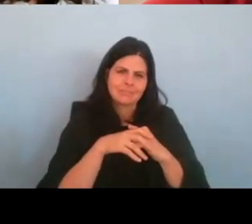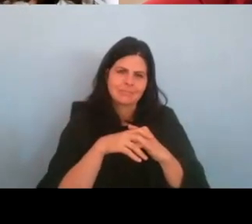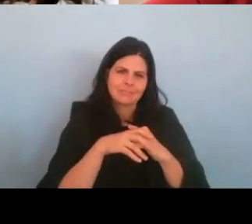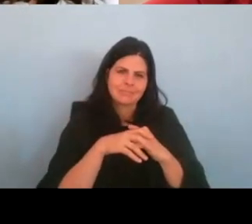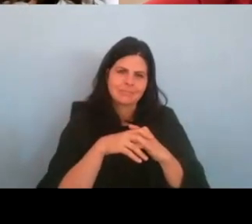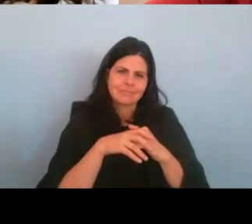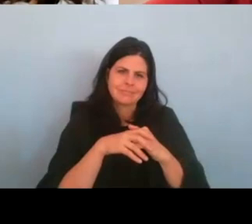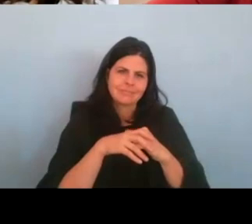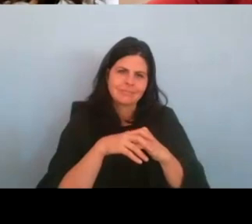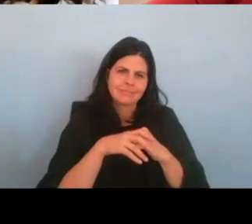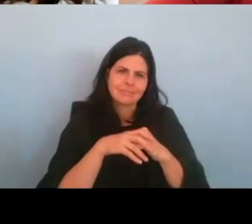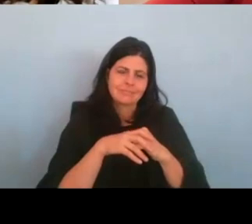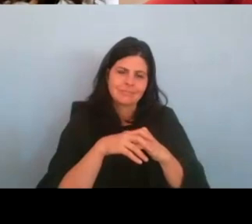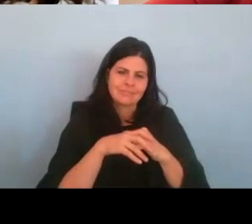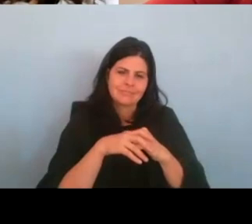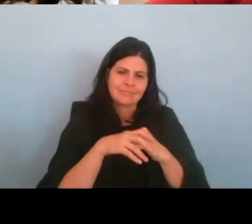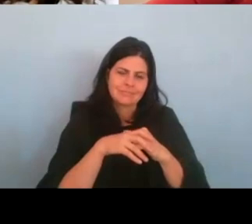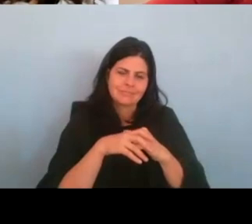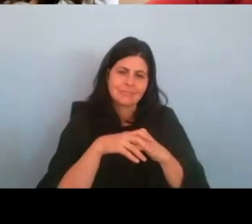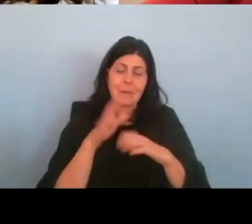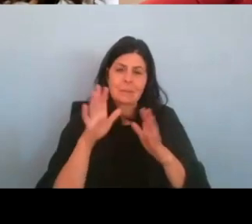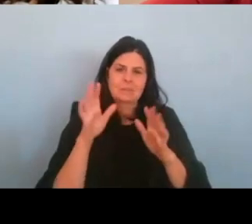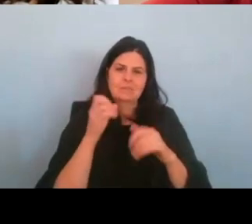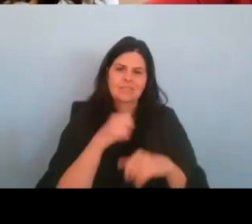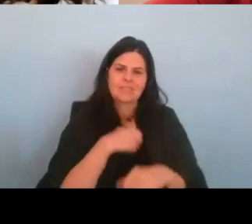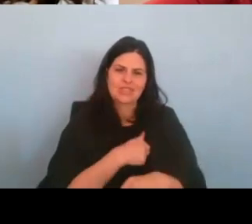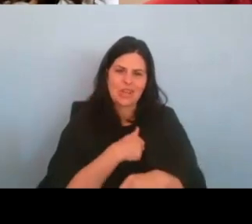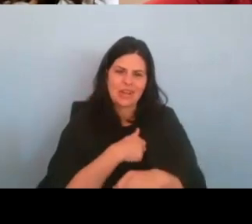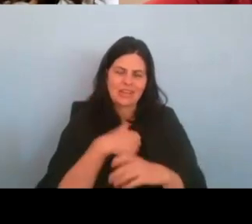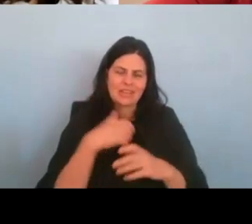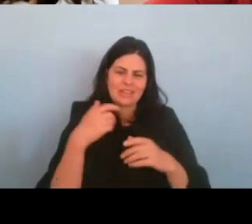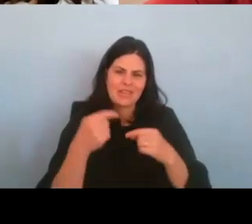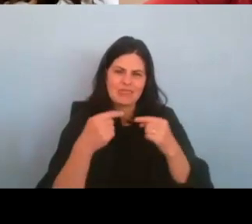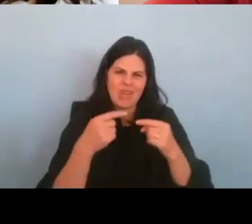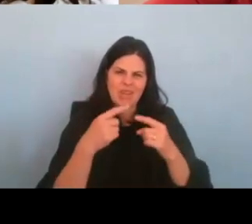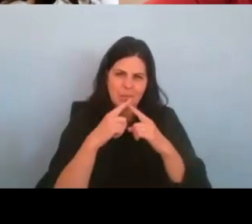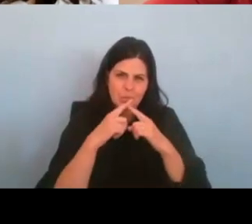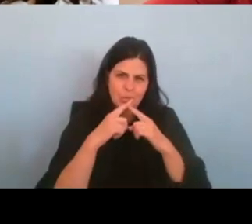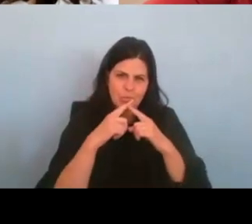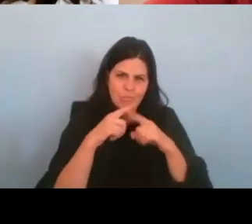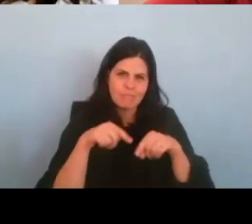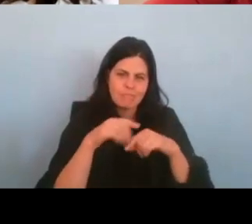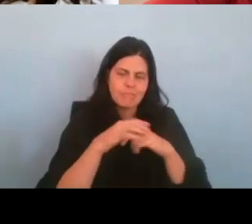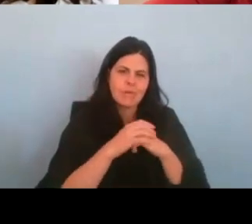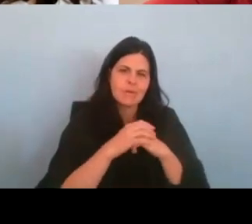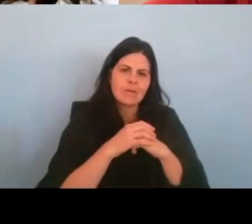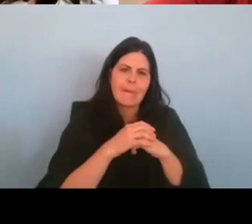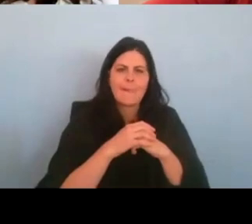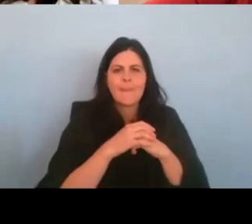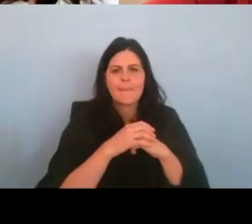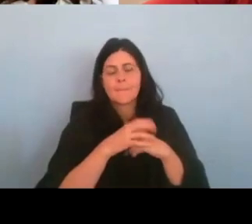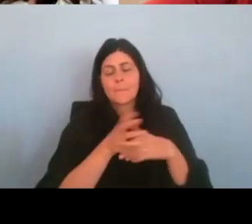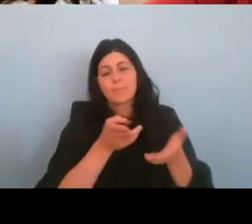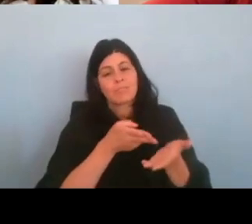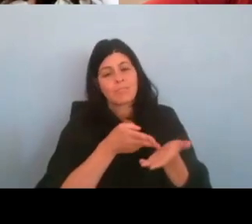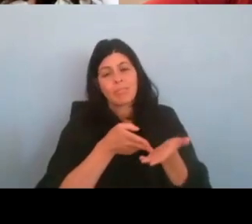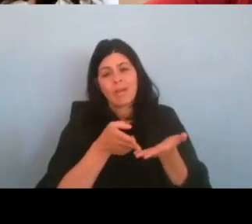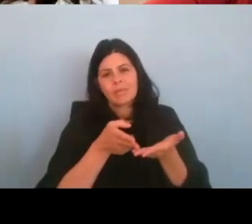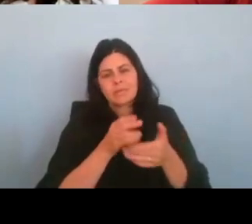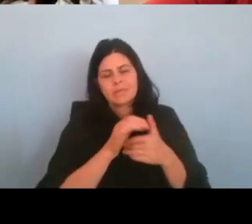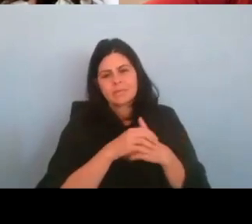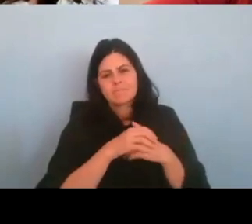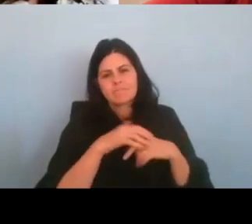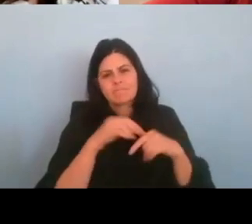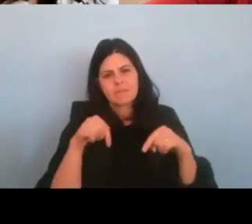Um, oh yeah. Sorry. I was having trouble unmuting. Um, I mean, to be honest, this was, uh,